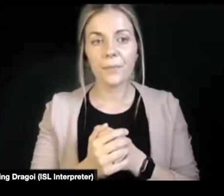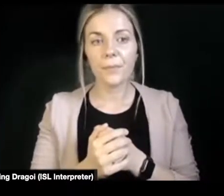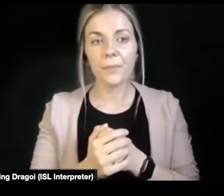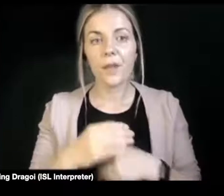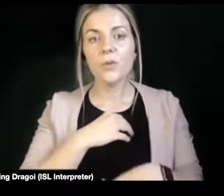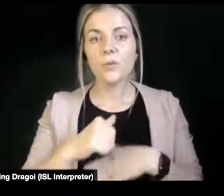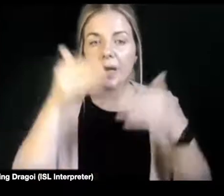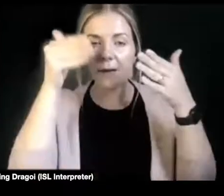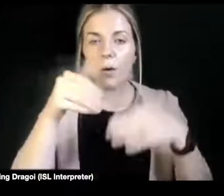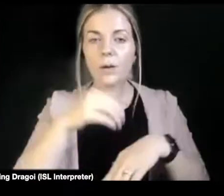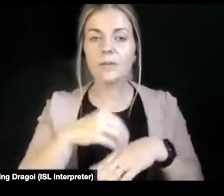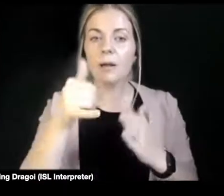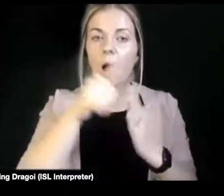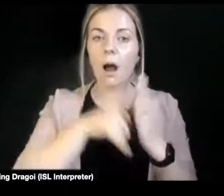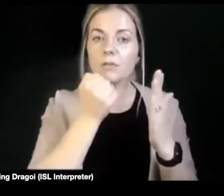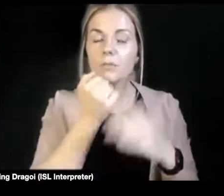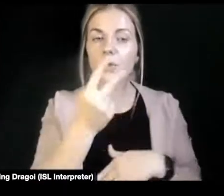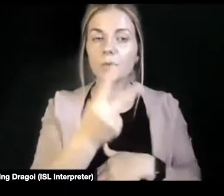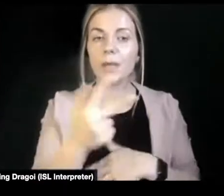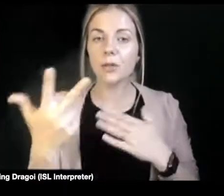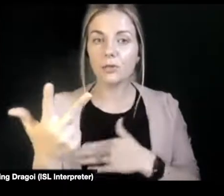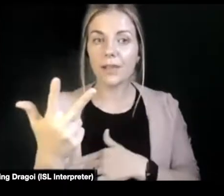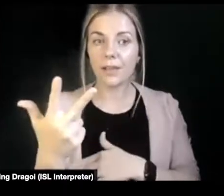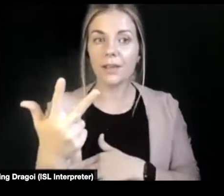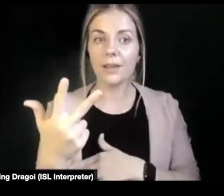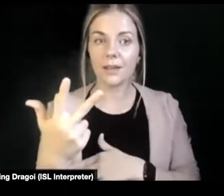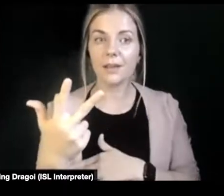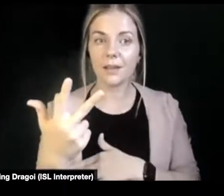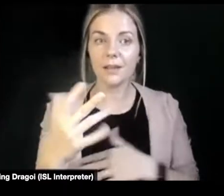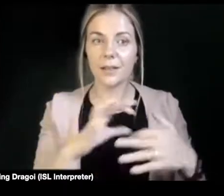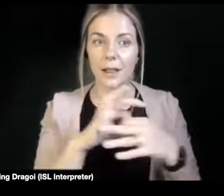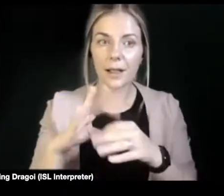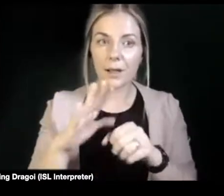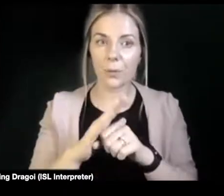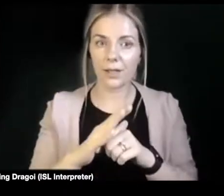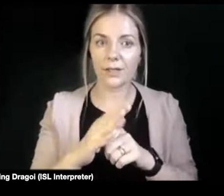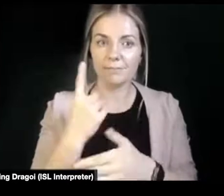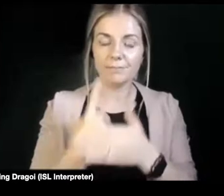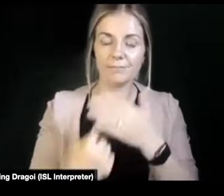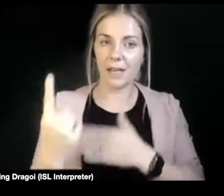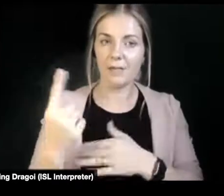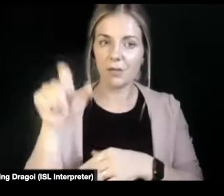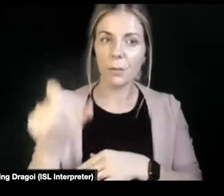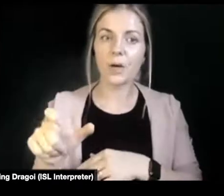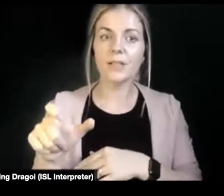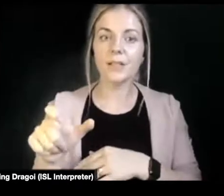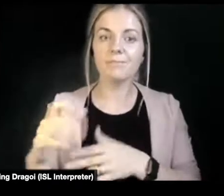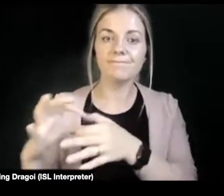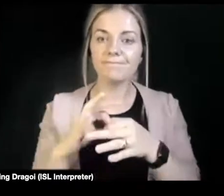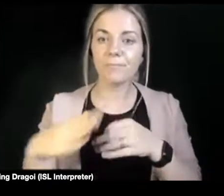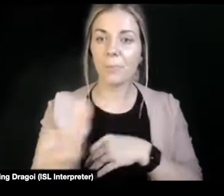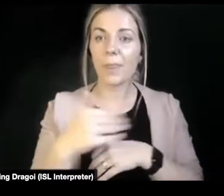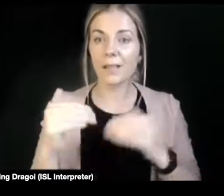23 alive to a DPO, Disabled Persons Organisation platform. So